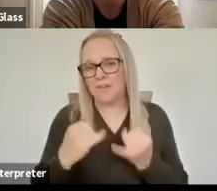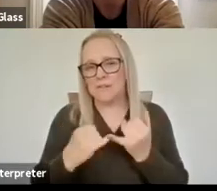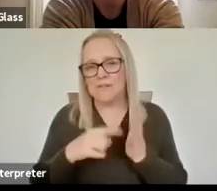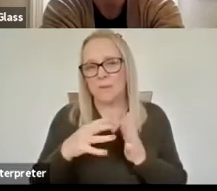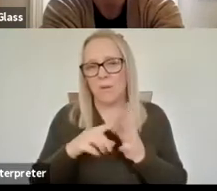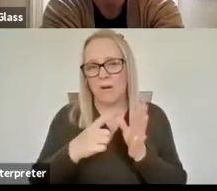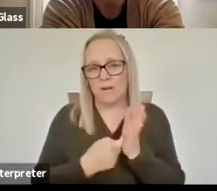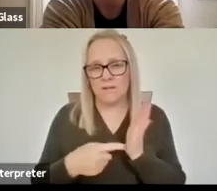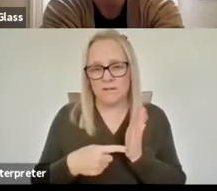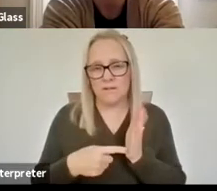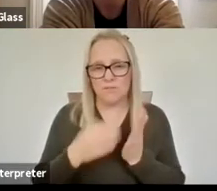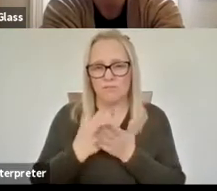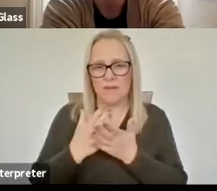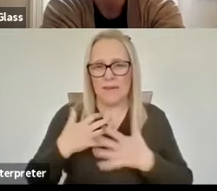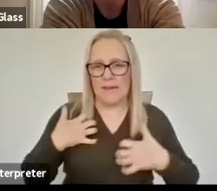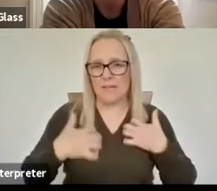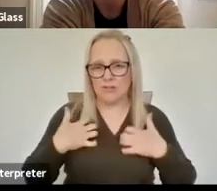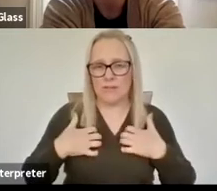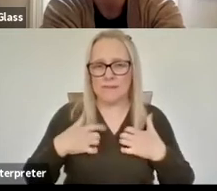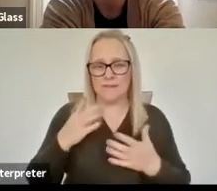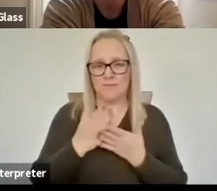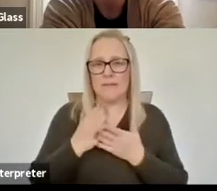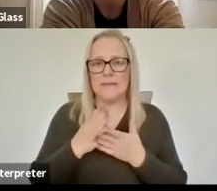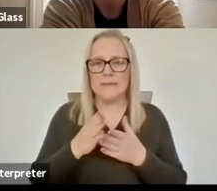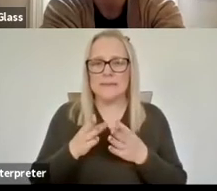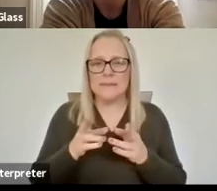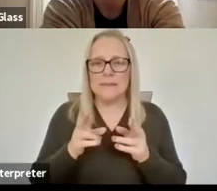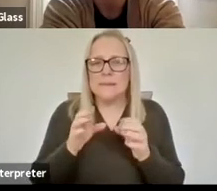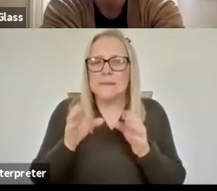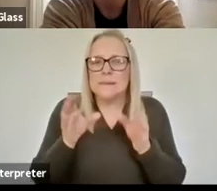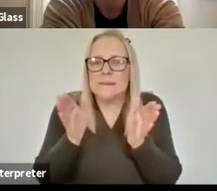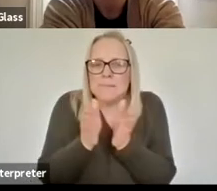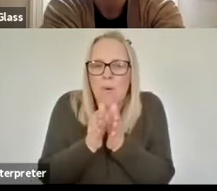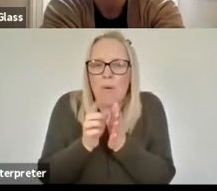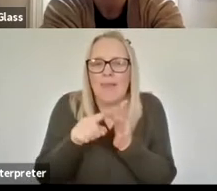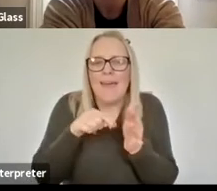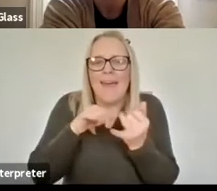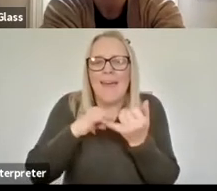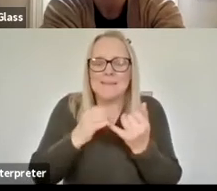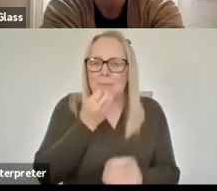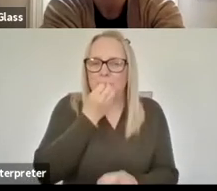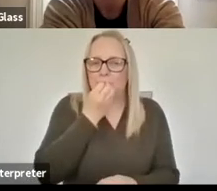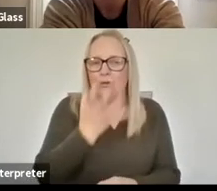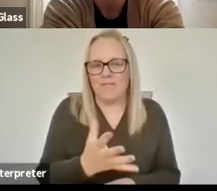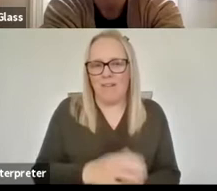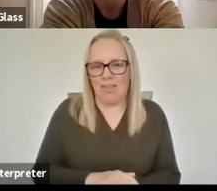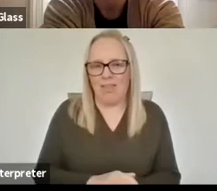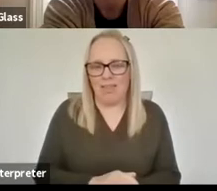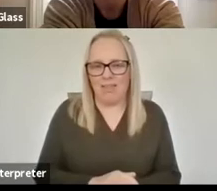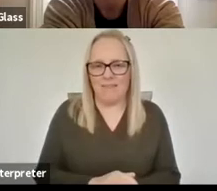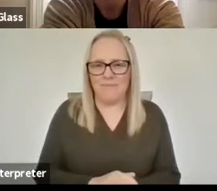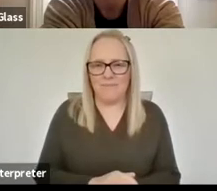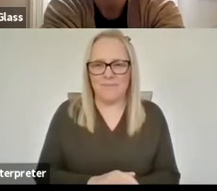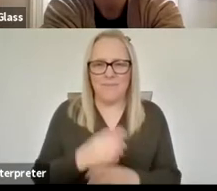in in that small is beautiful so coin a phrase um which um Rowan Dodds um